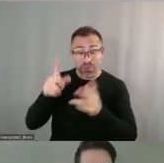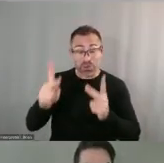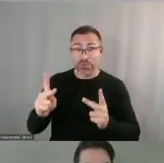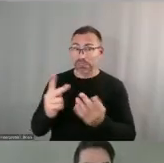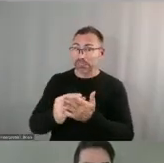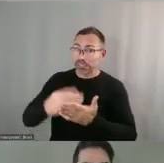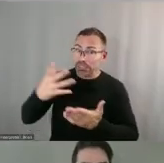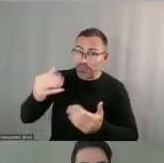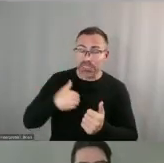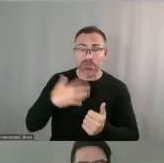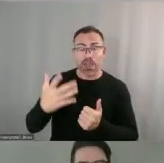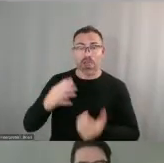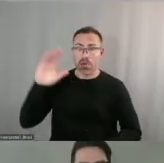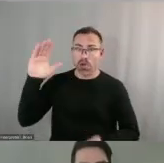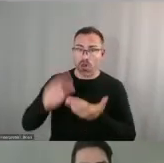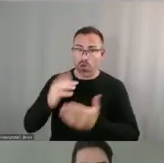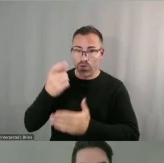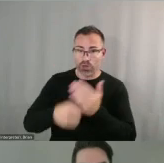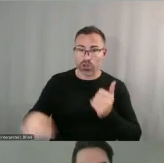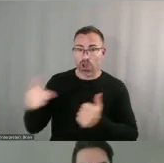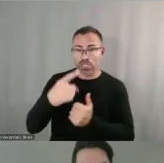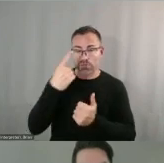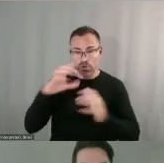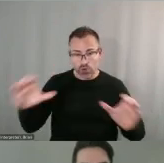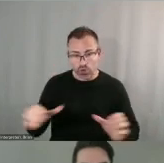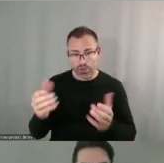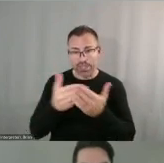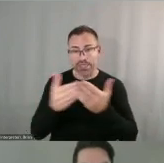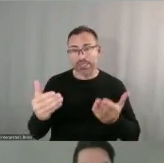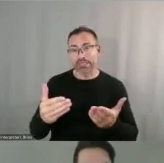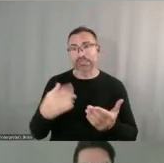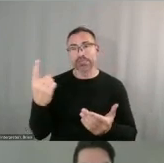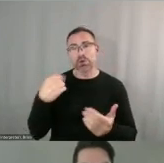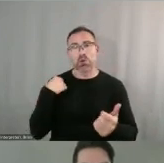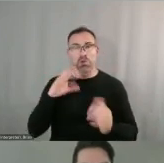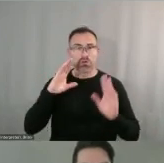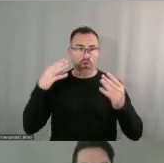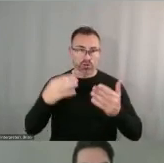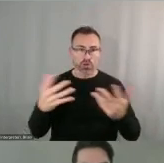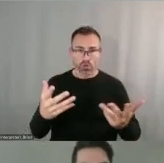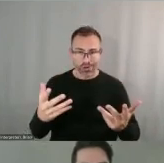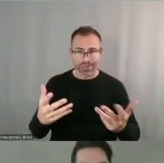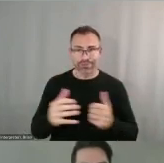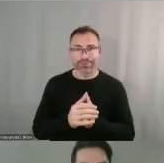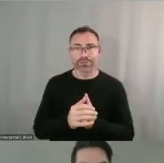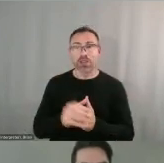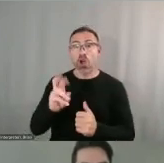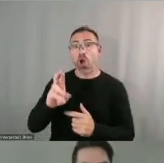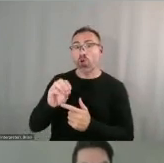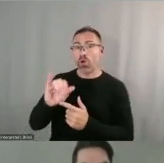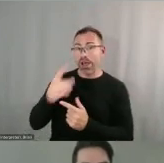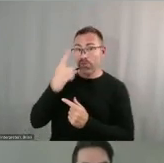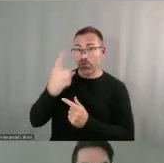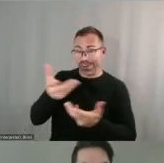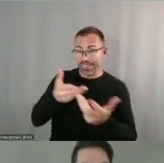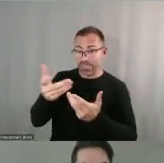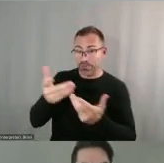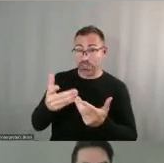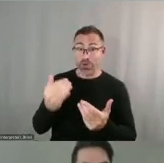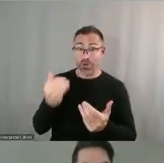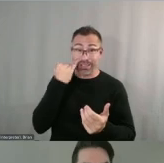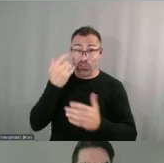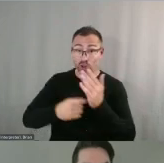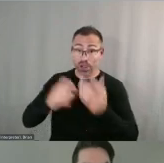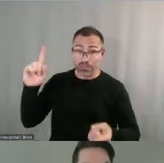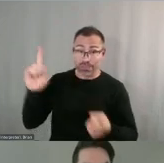lower amount of dollars to go and do the thing and something we'd like to focus on a lot is roi per engagement so the further we shrink that down the